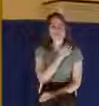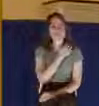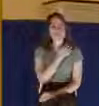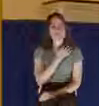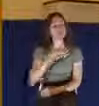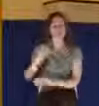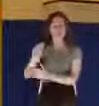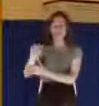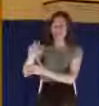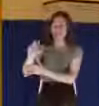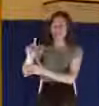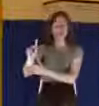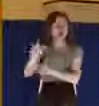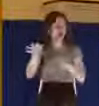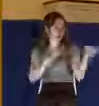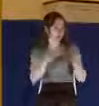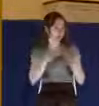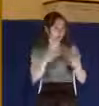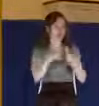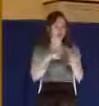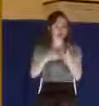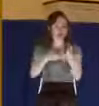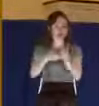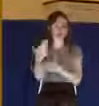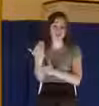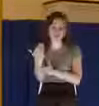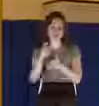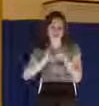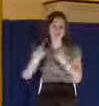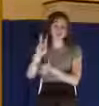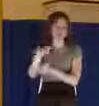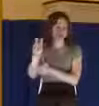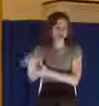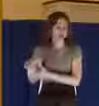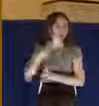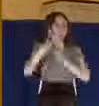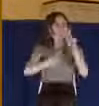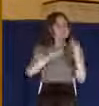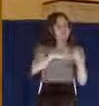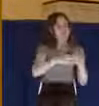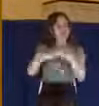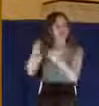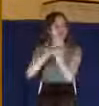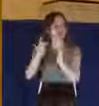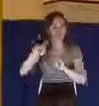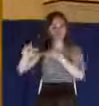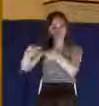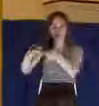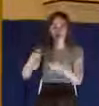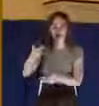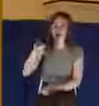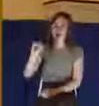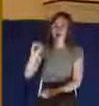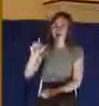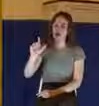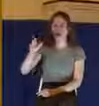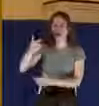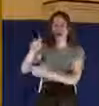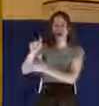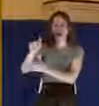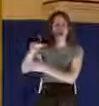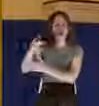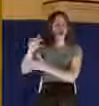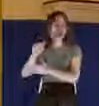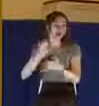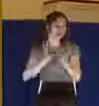Mark tells us here in chapter 15, verse 22, they brought him to the place called Golgotha, which is being interpreted the